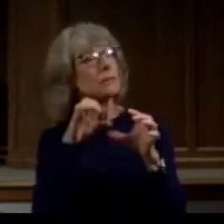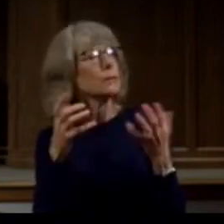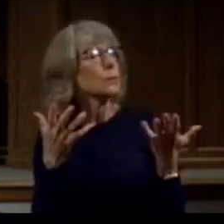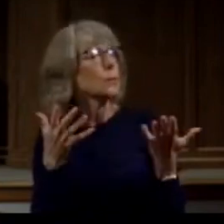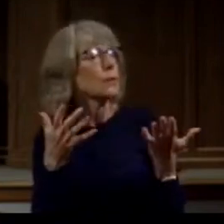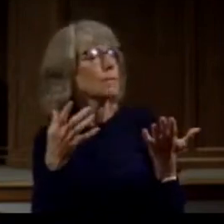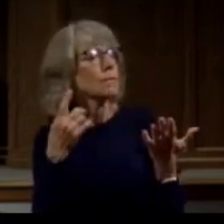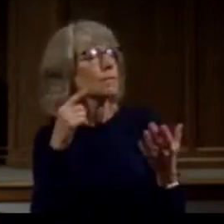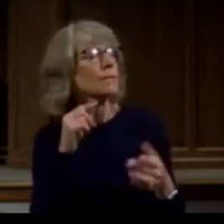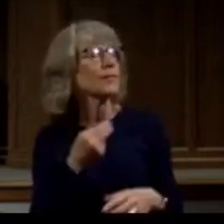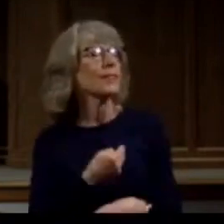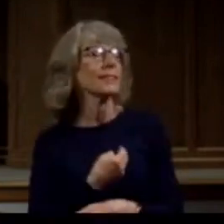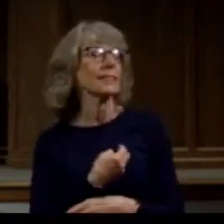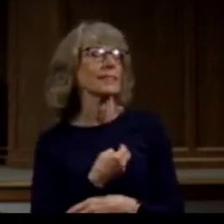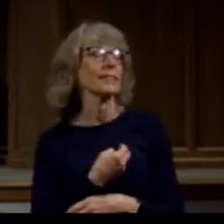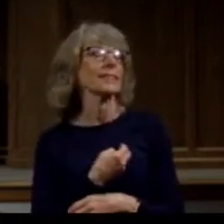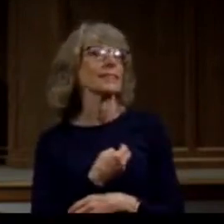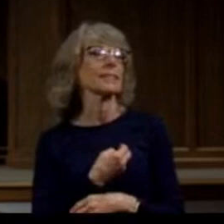love